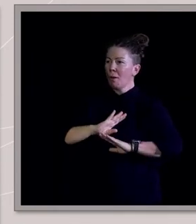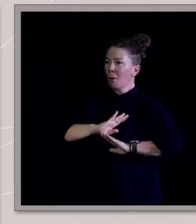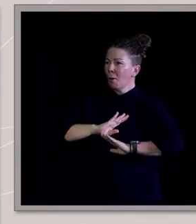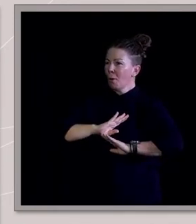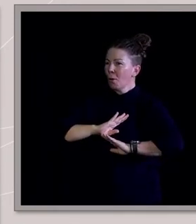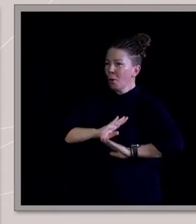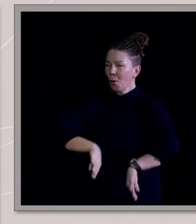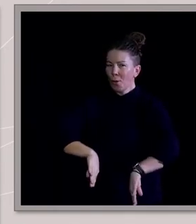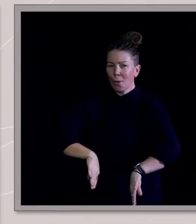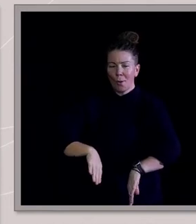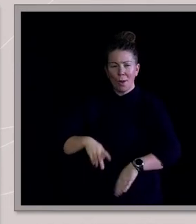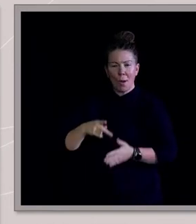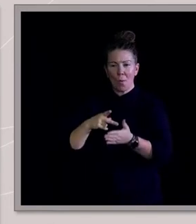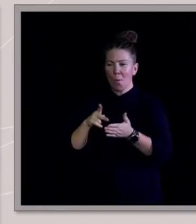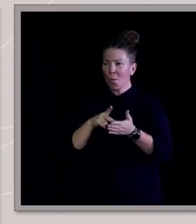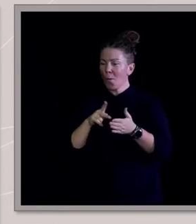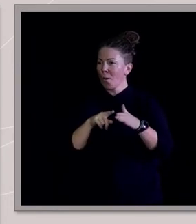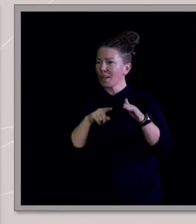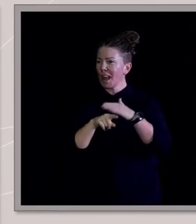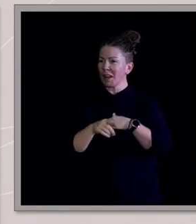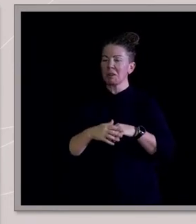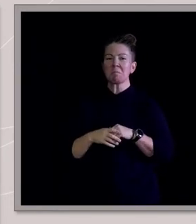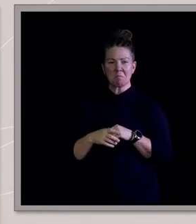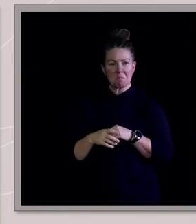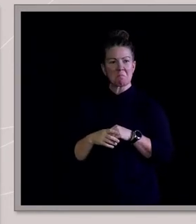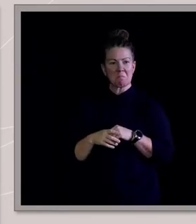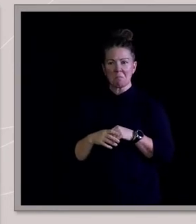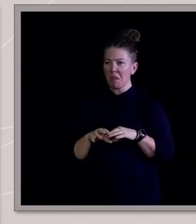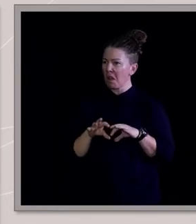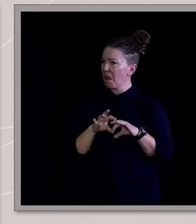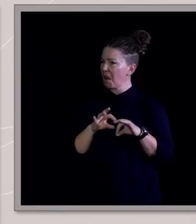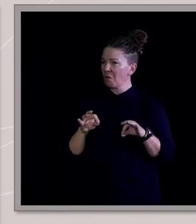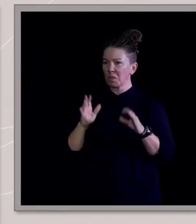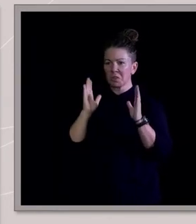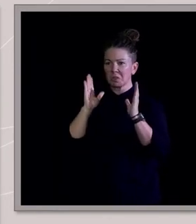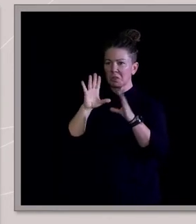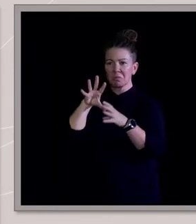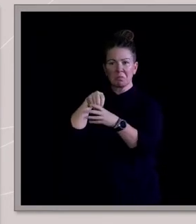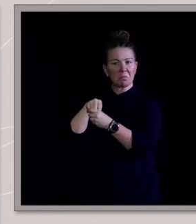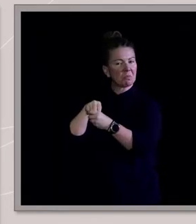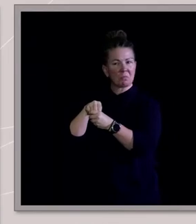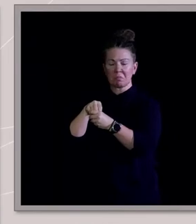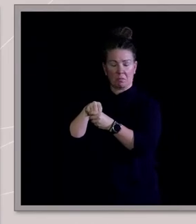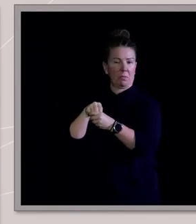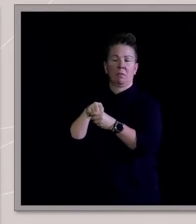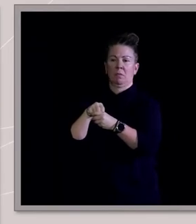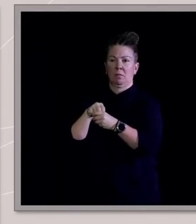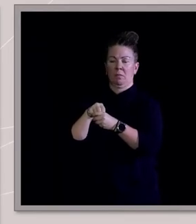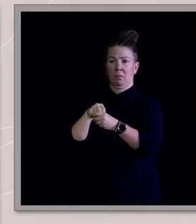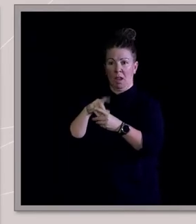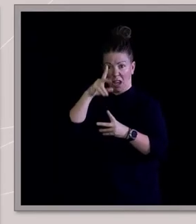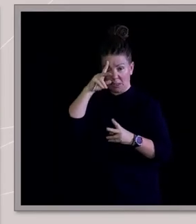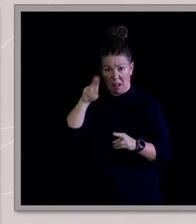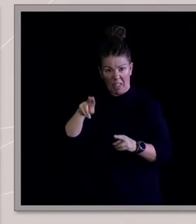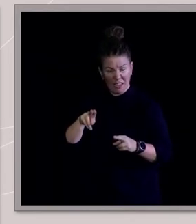And I walked out of that church knowing that I wasn't a Christian. And that was not what I expected. You know, I'd spent